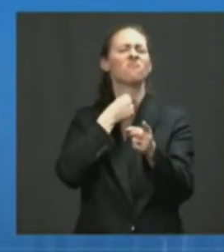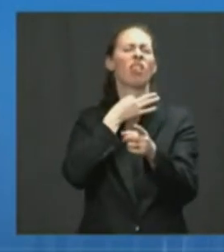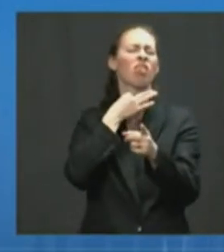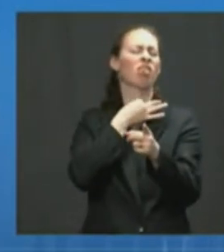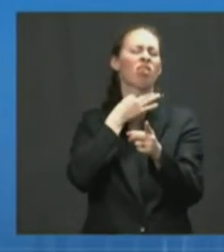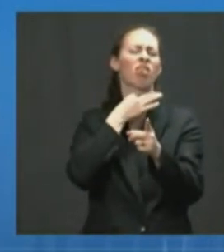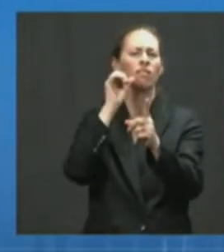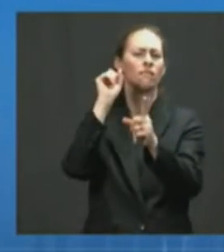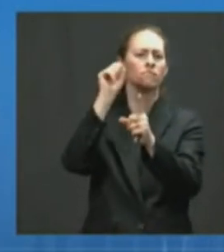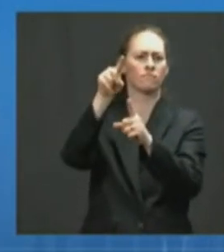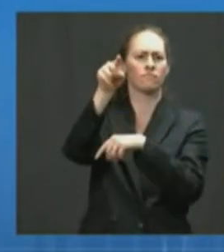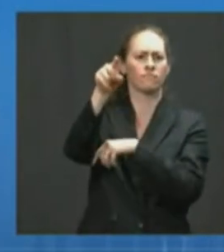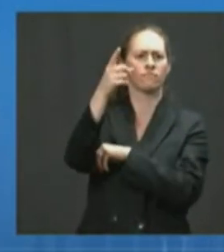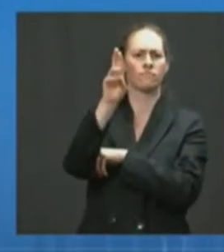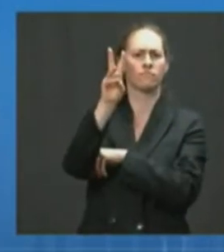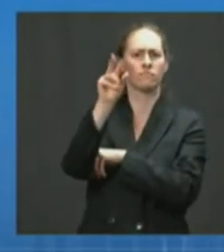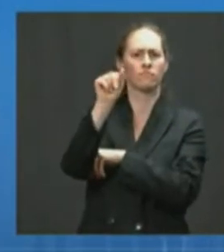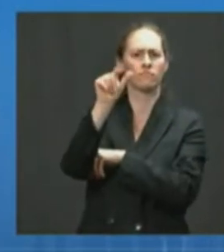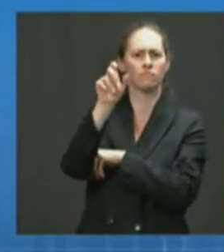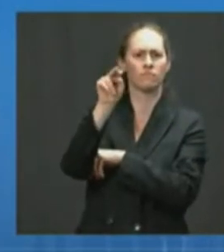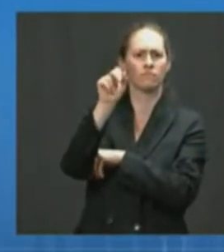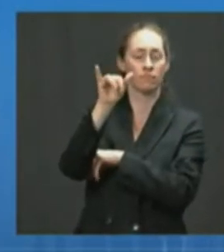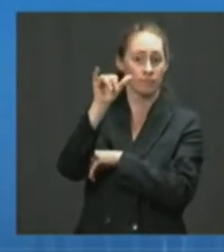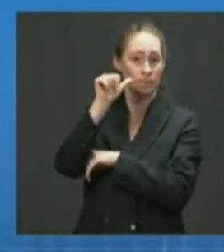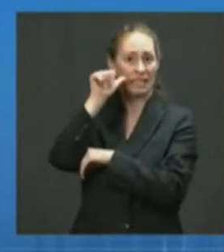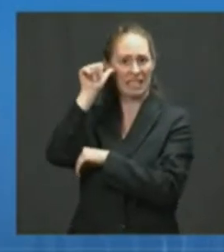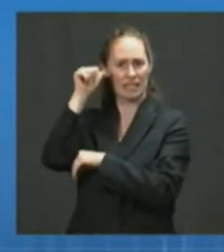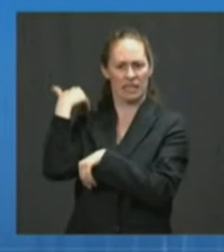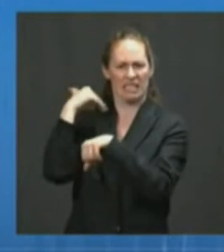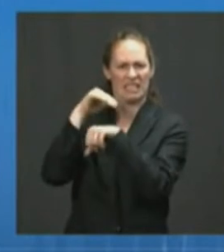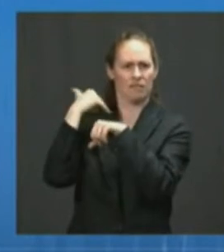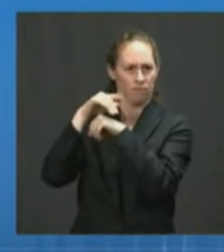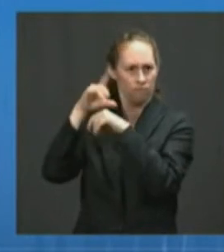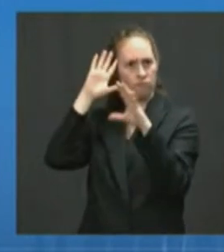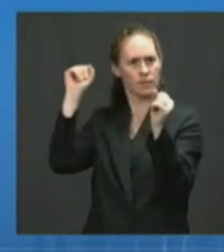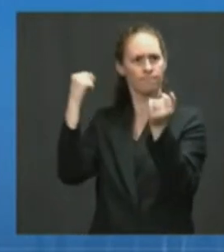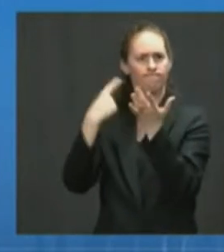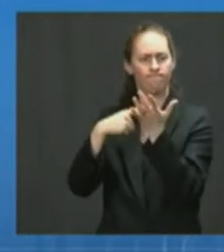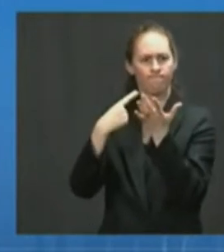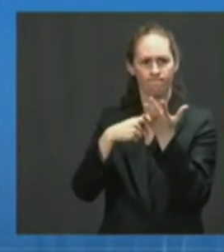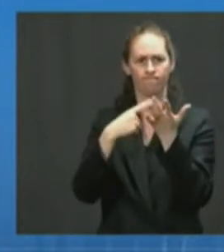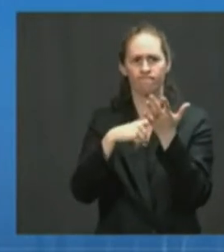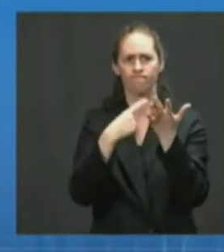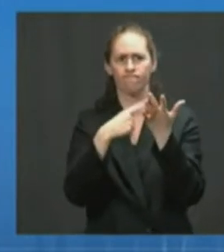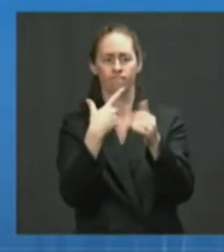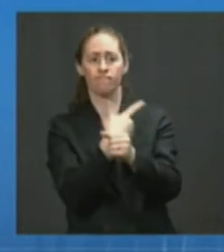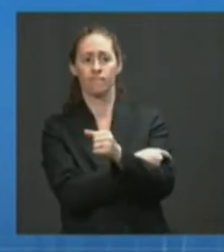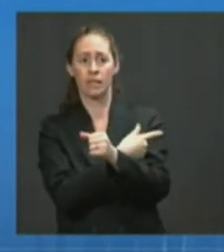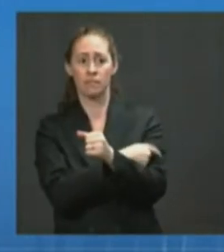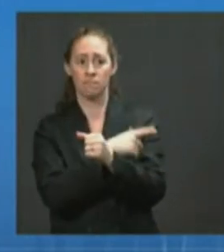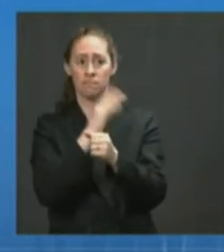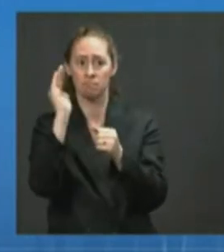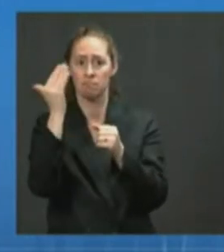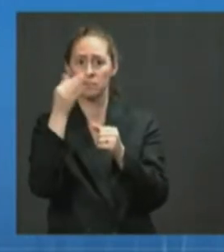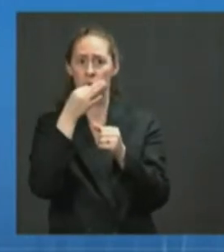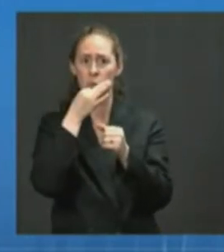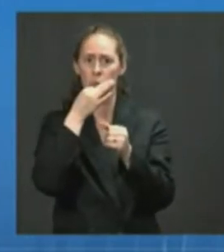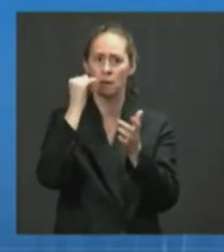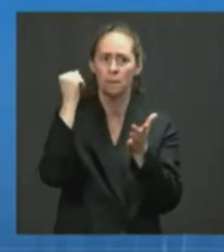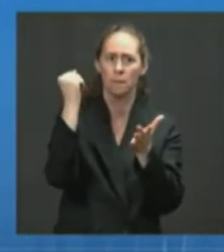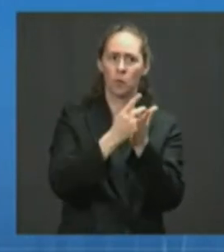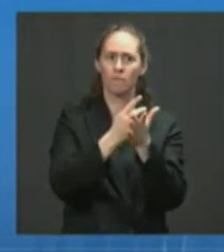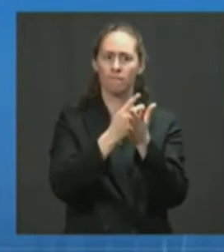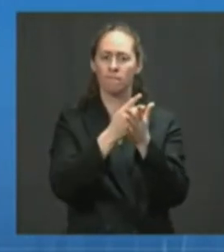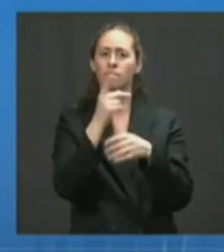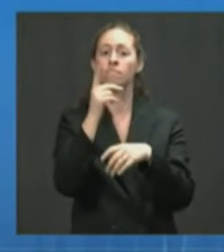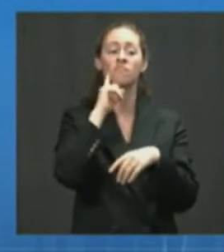President Biden indicated that the vaccine may be approved for children under 12 as soon as August, September, or October. Is